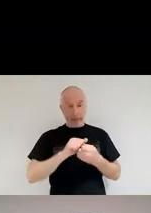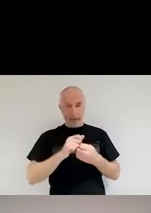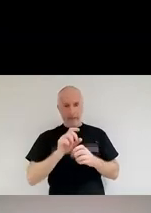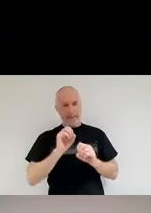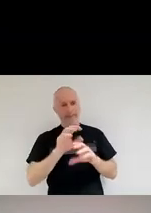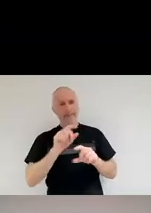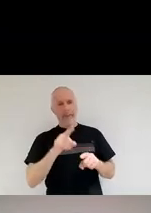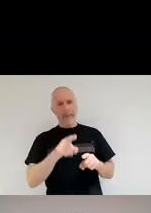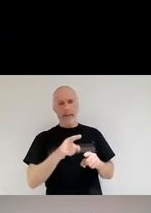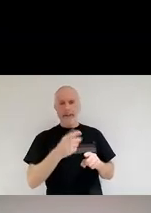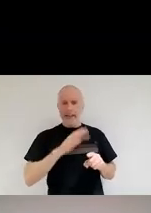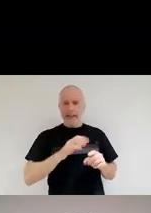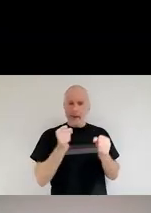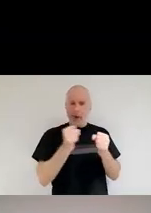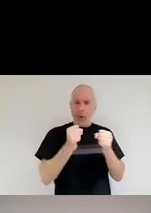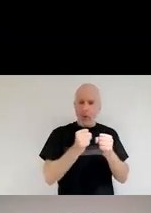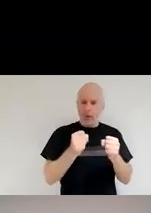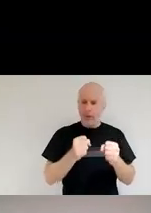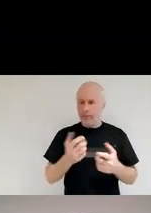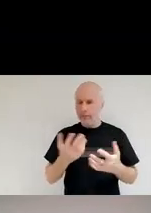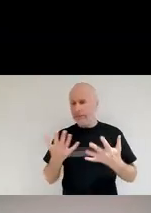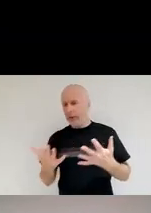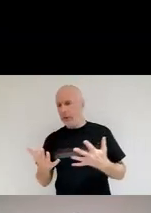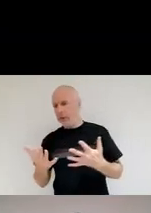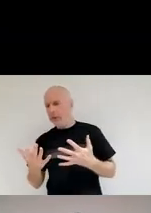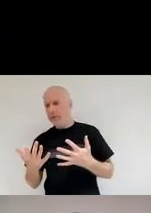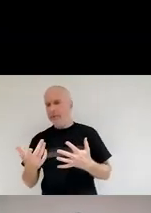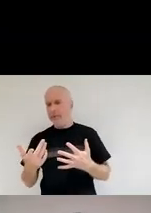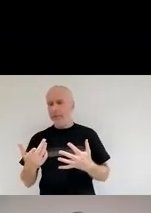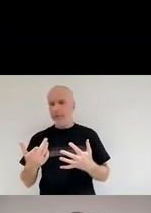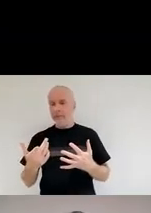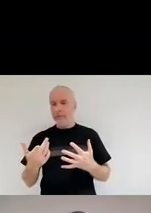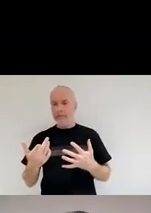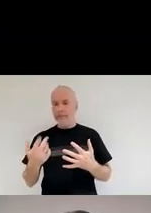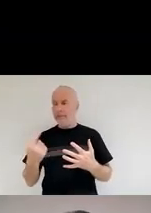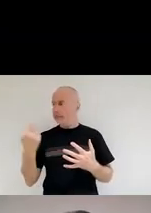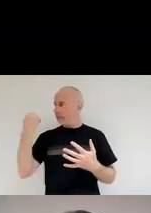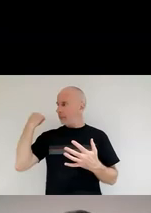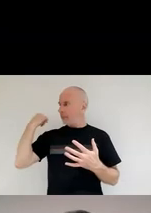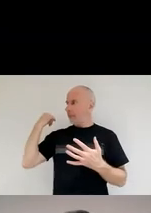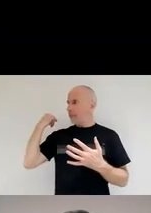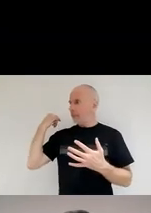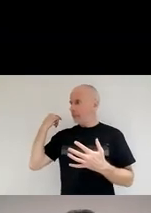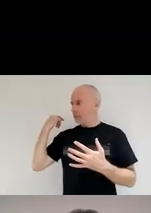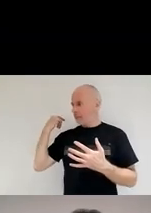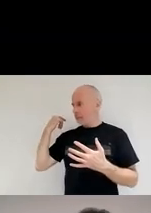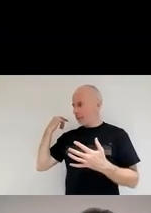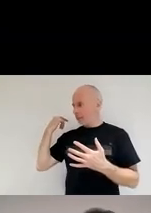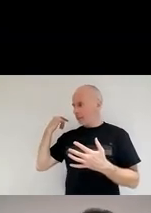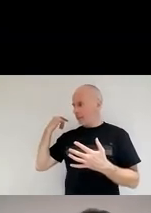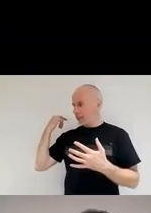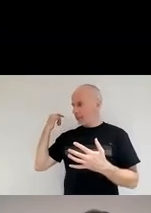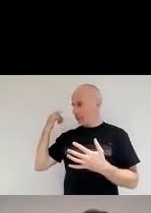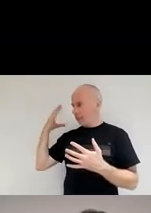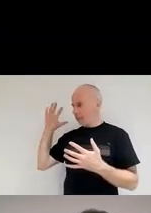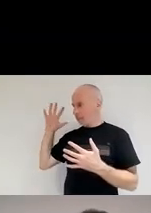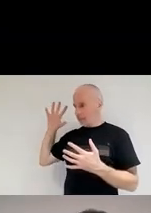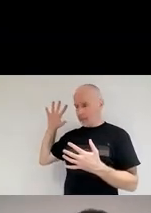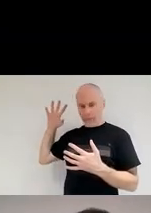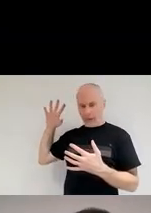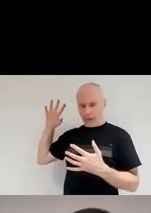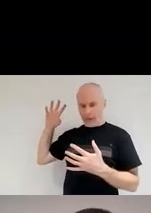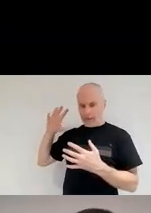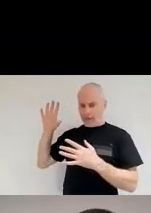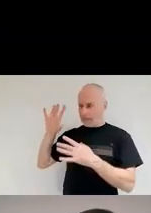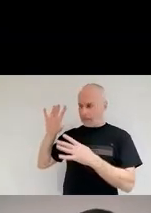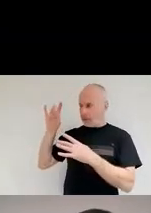we needed to find something that was not the star when it was still alive. So it started turning around, why, why,